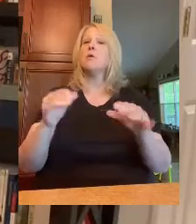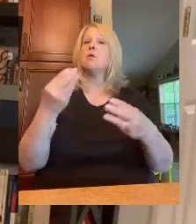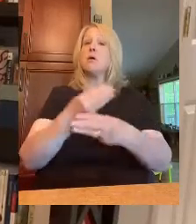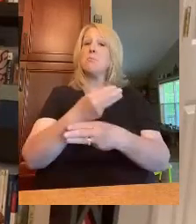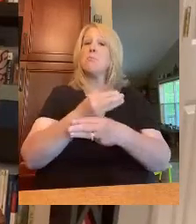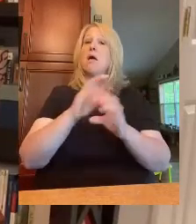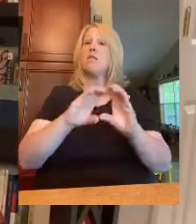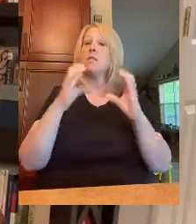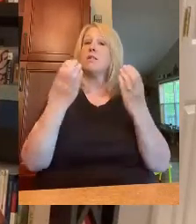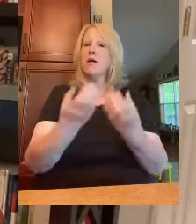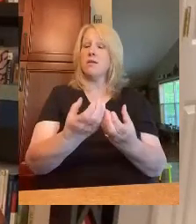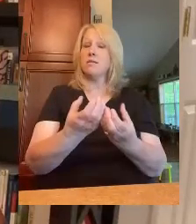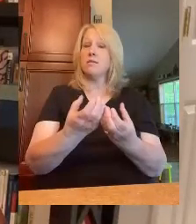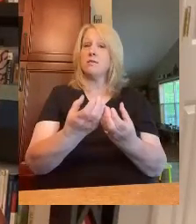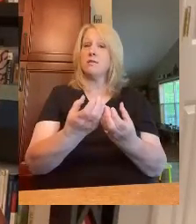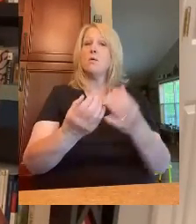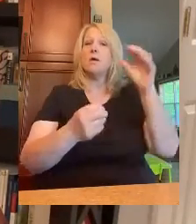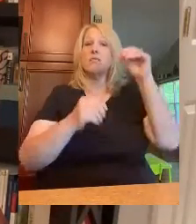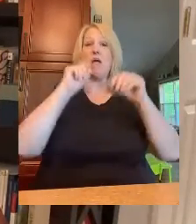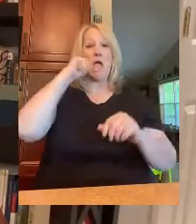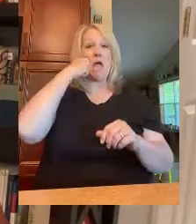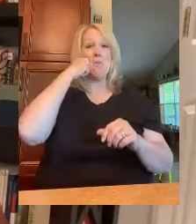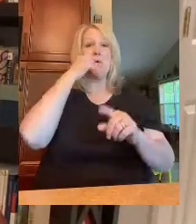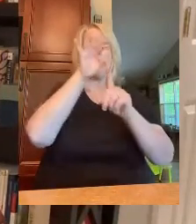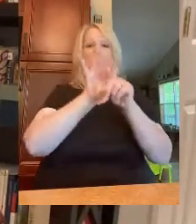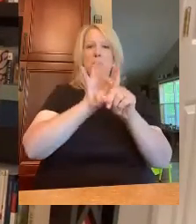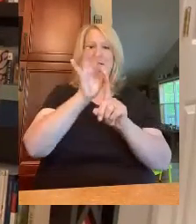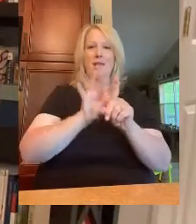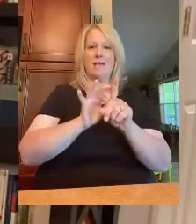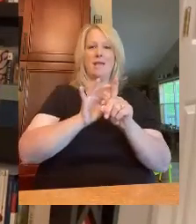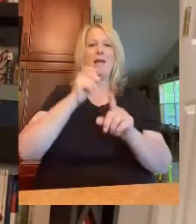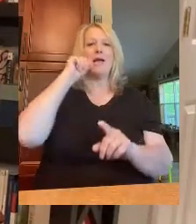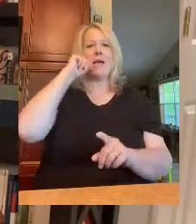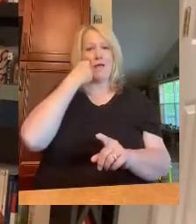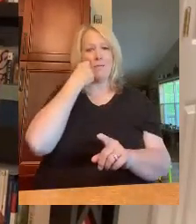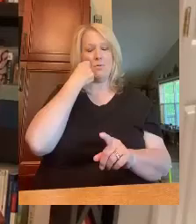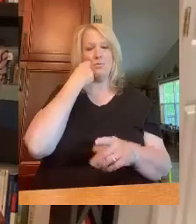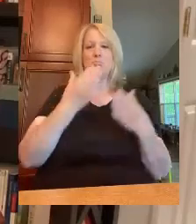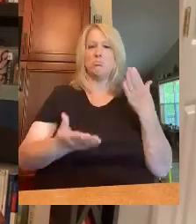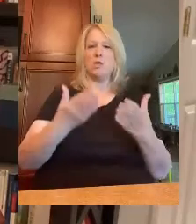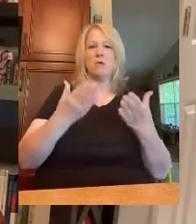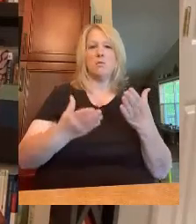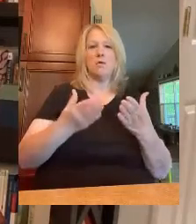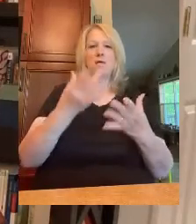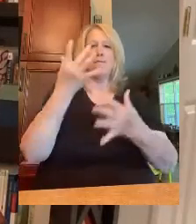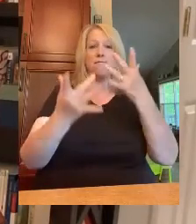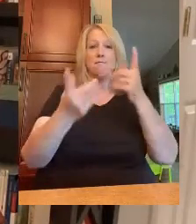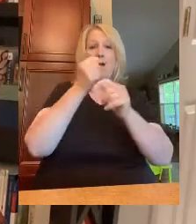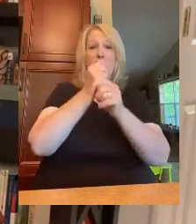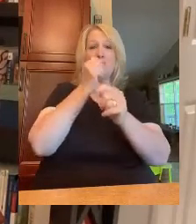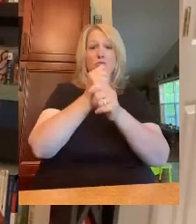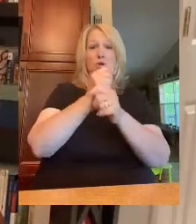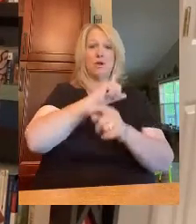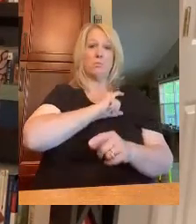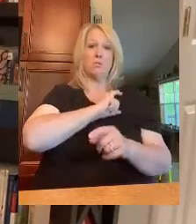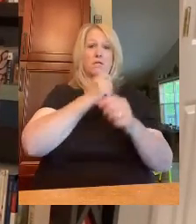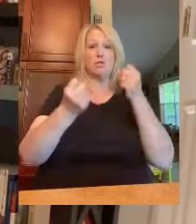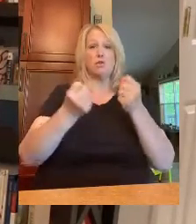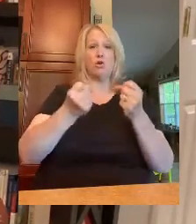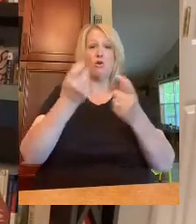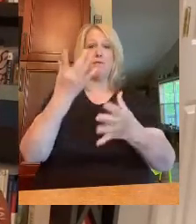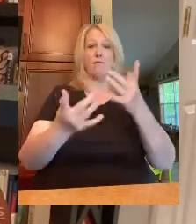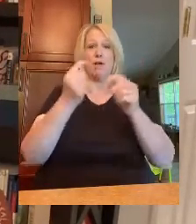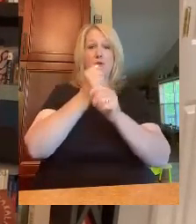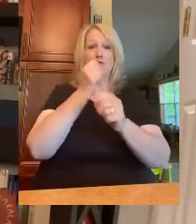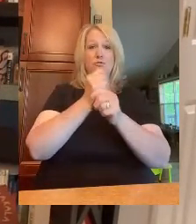math class. So we could have apple, banana, apple, or fire truck, police car, fire truck.